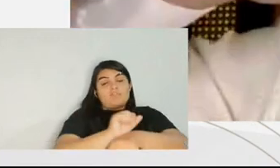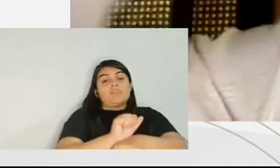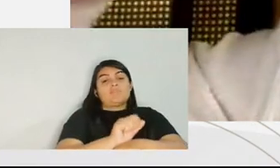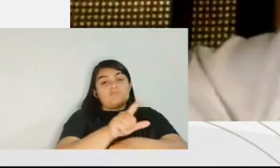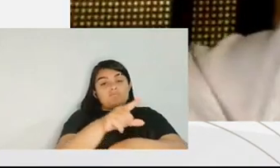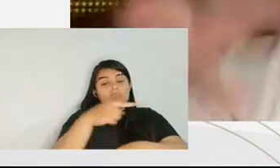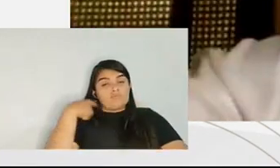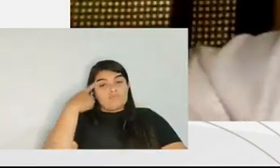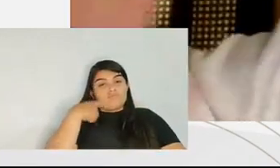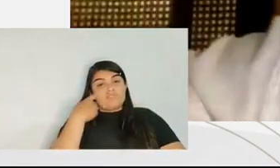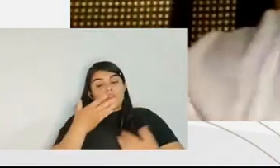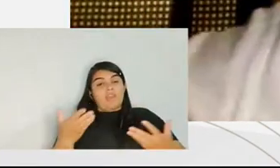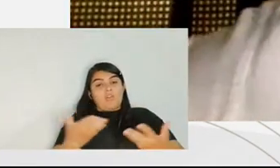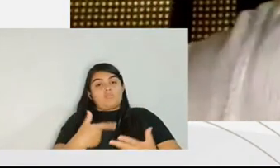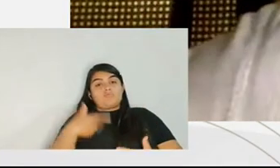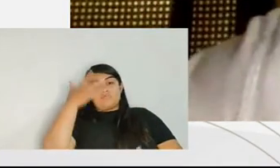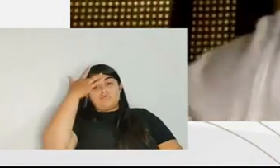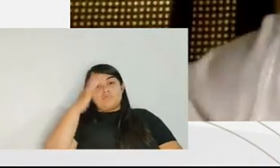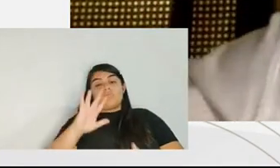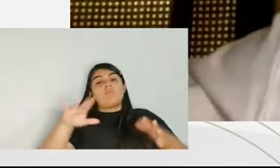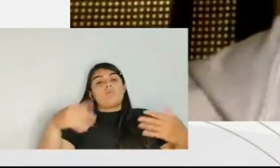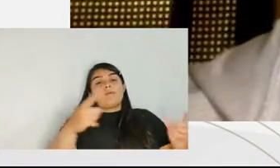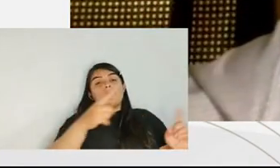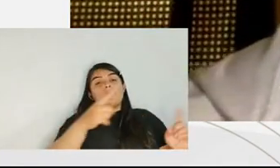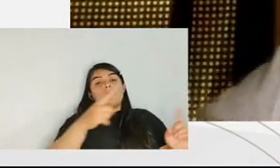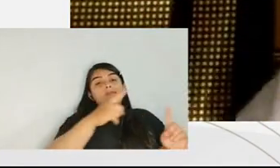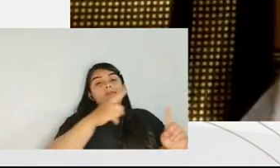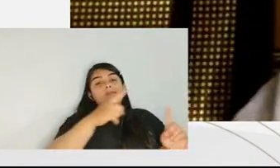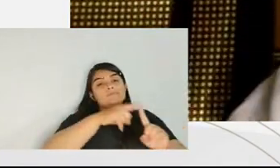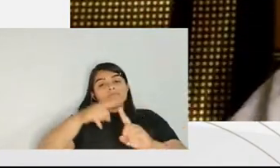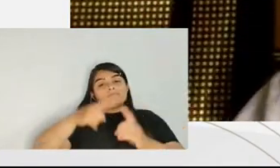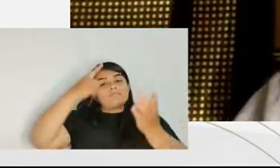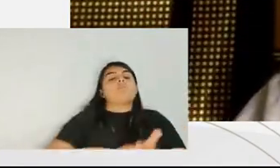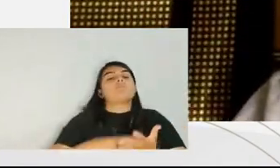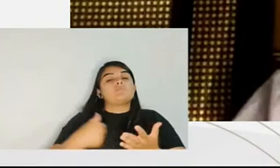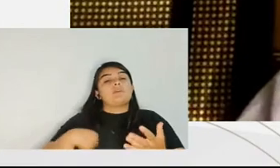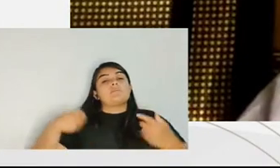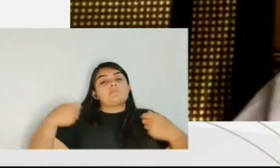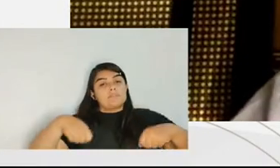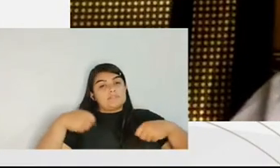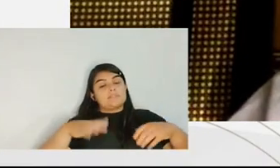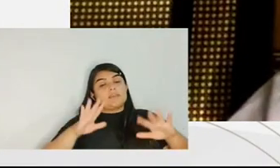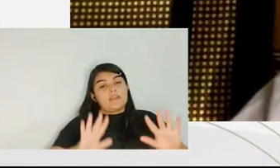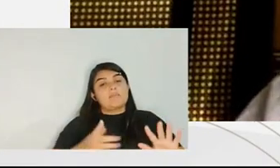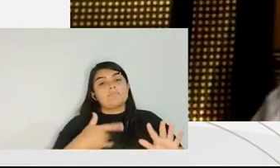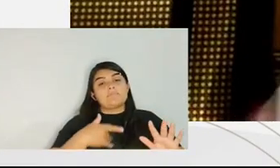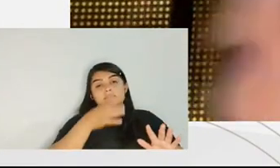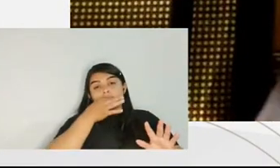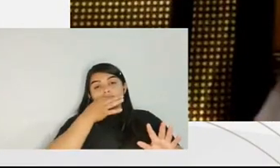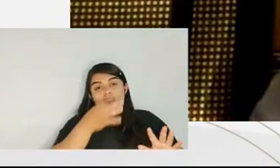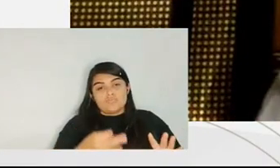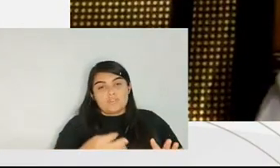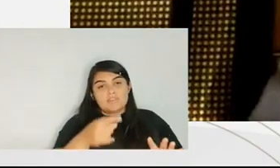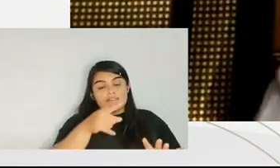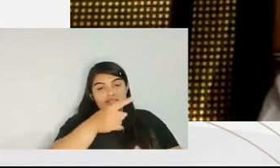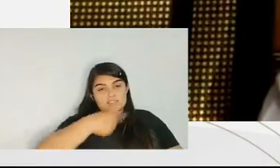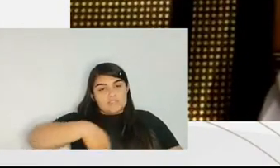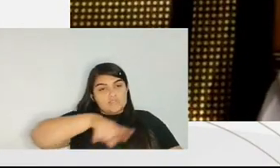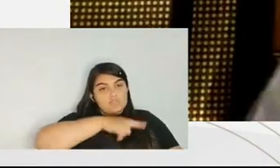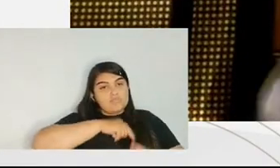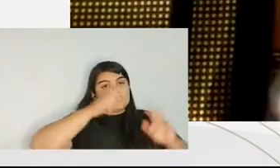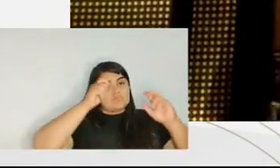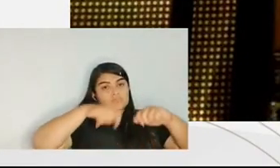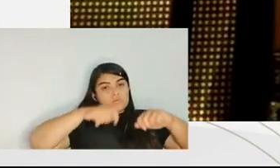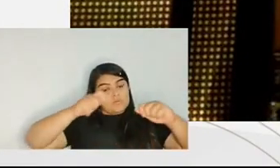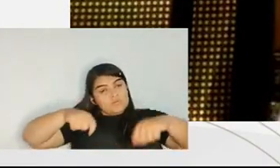tools that will become very confusing and then say i don't know which bargaining should i have